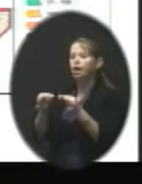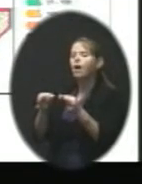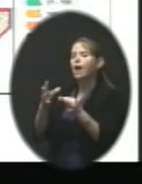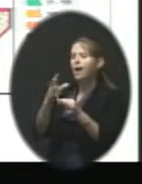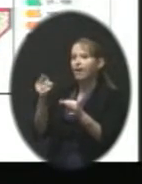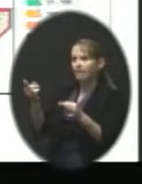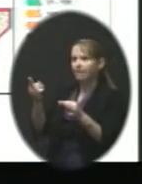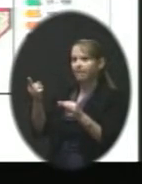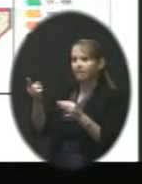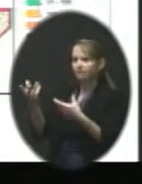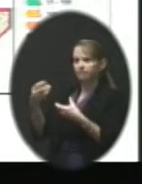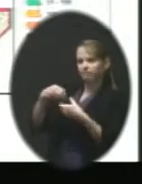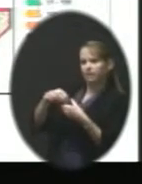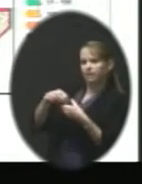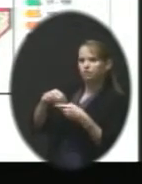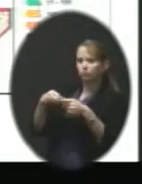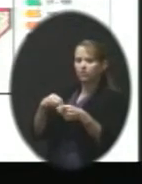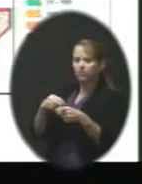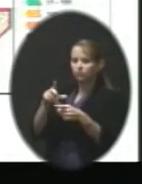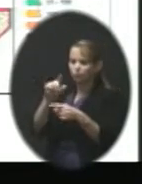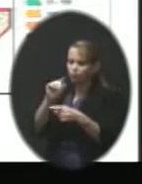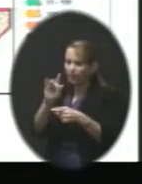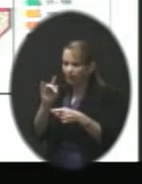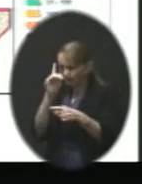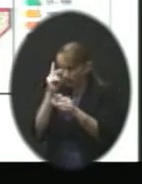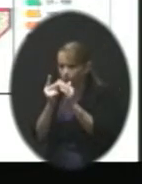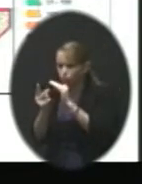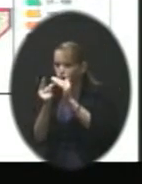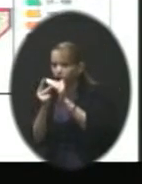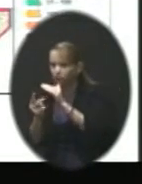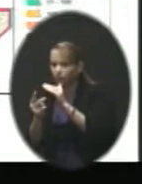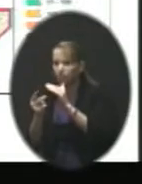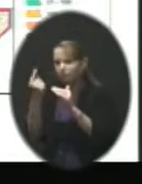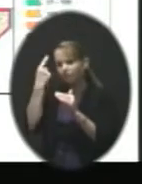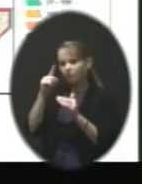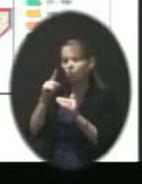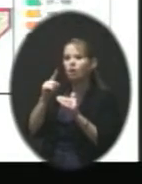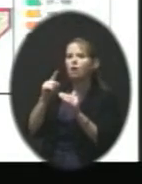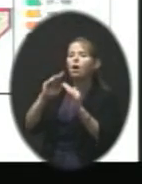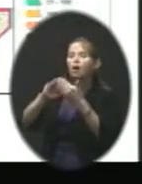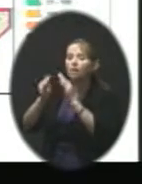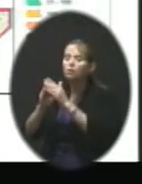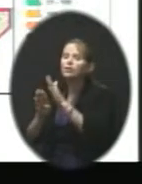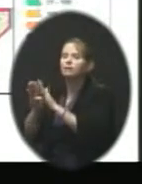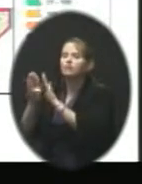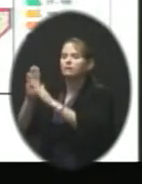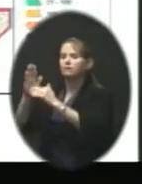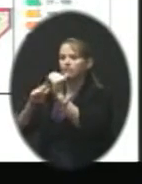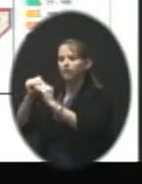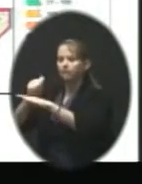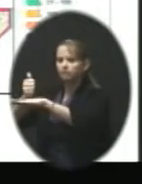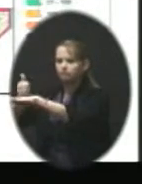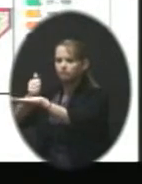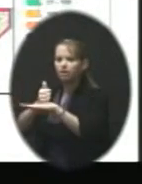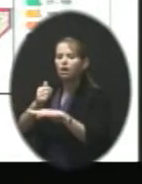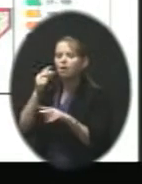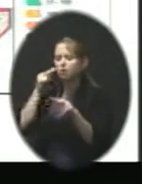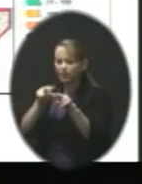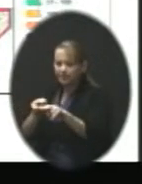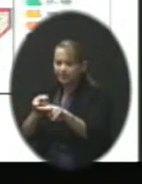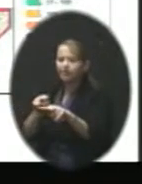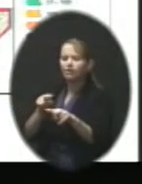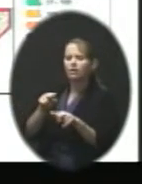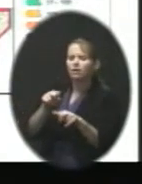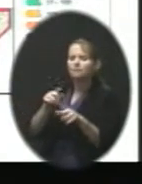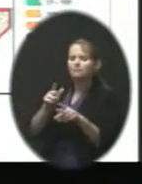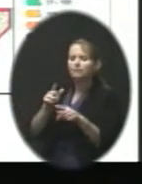his 2018 projections, what he projects the development is going to look like. If you look on there, you'll see it's color coded and you'll see the